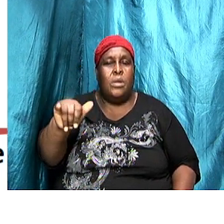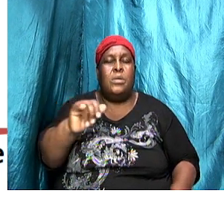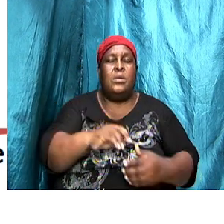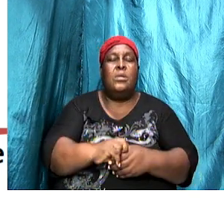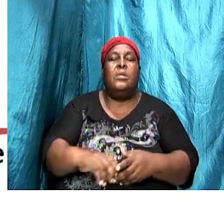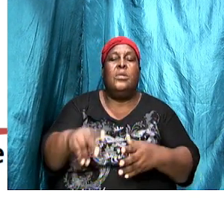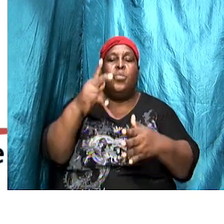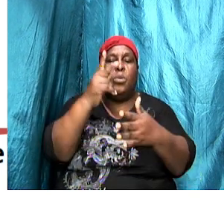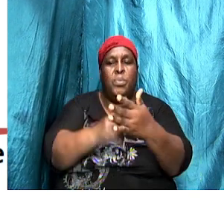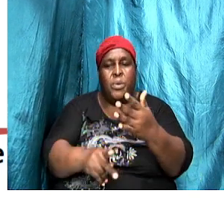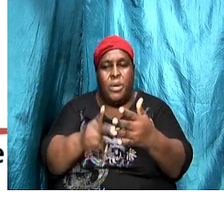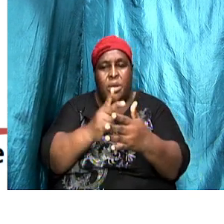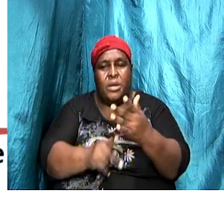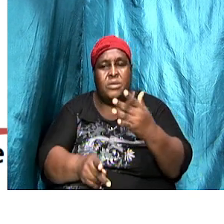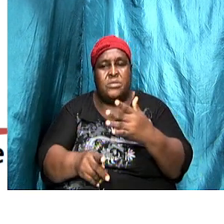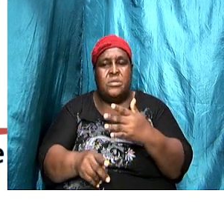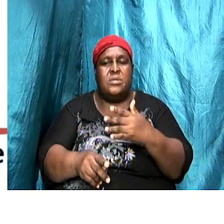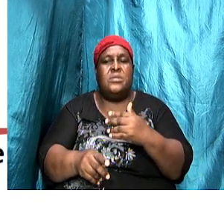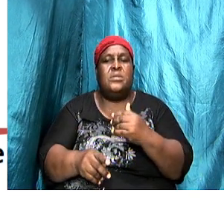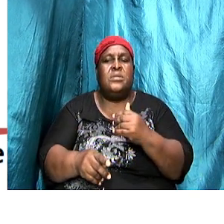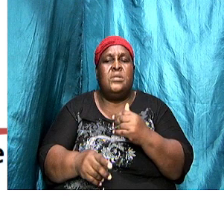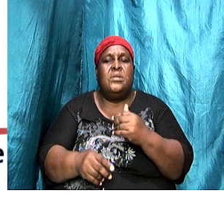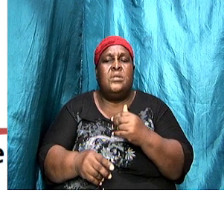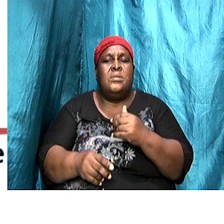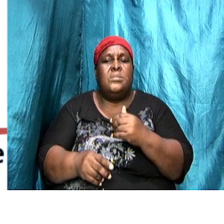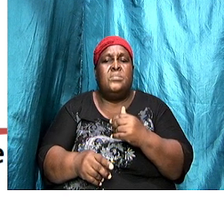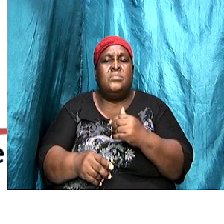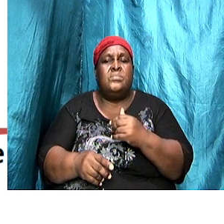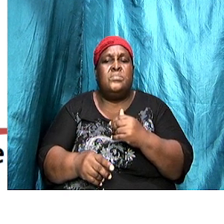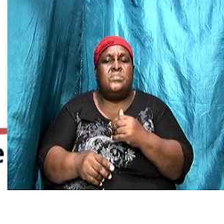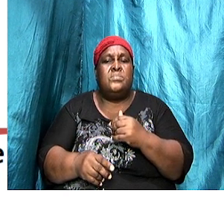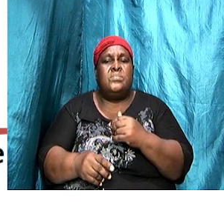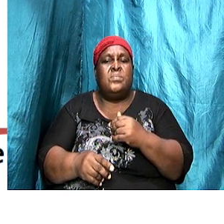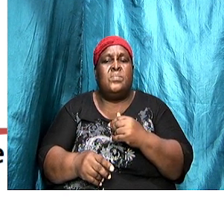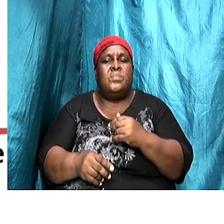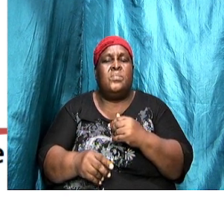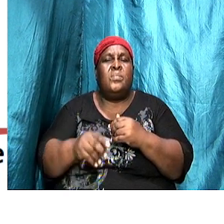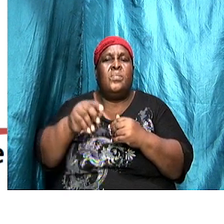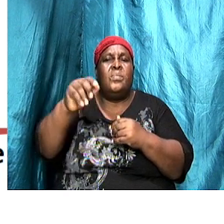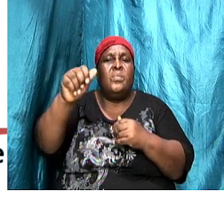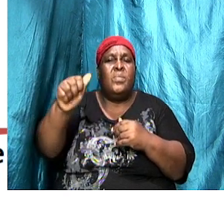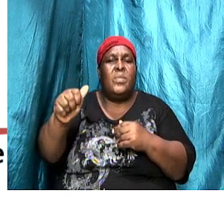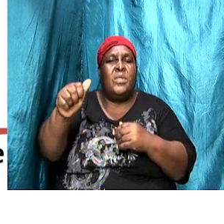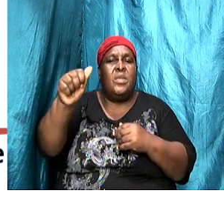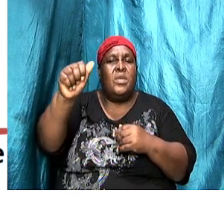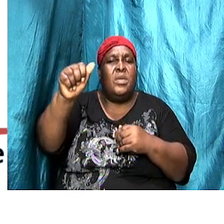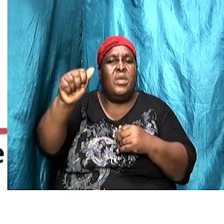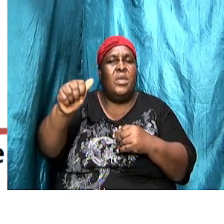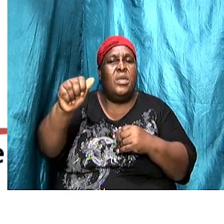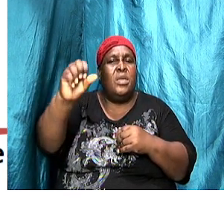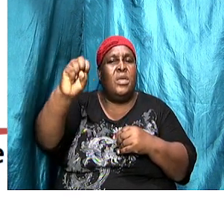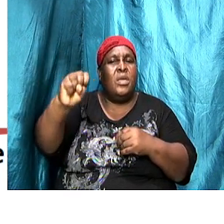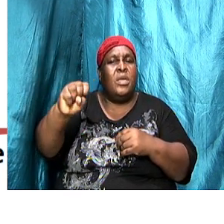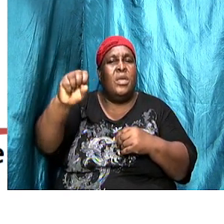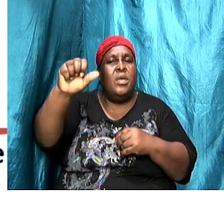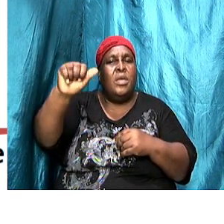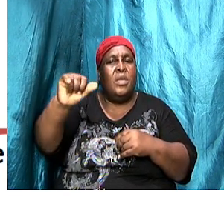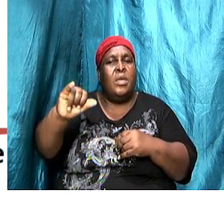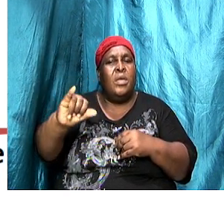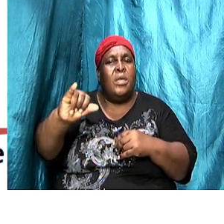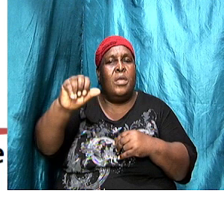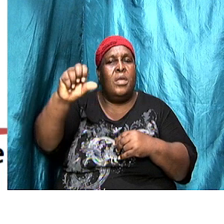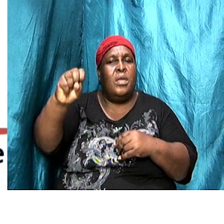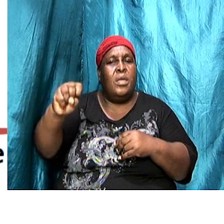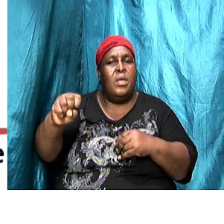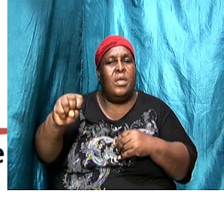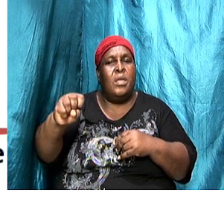part of Asia Minor, the province, and they were a part of what we